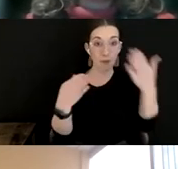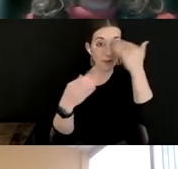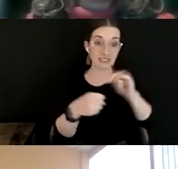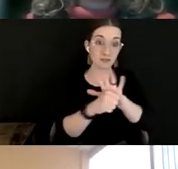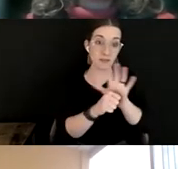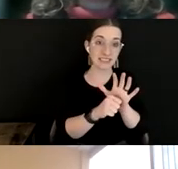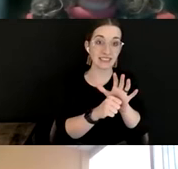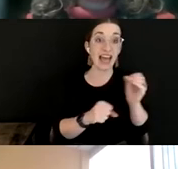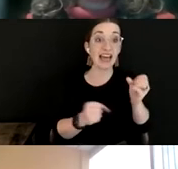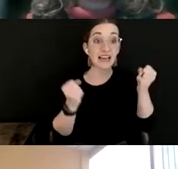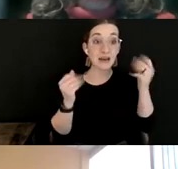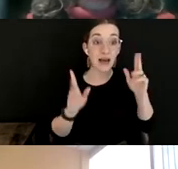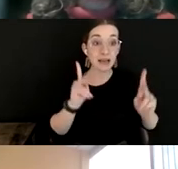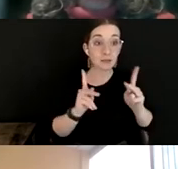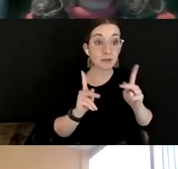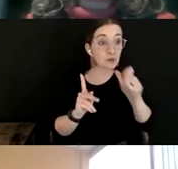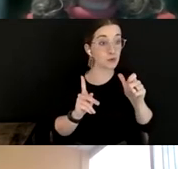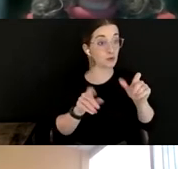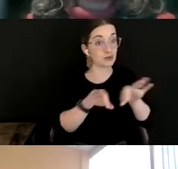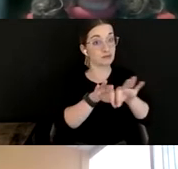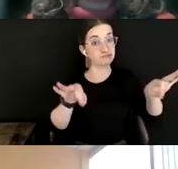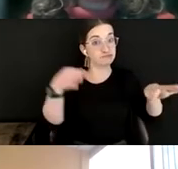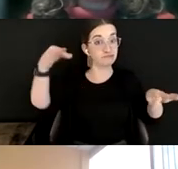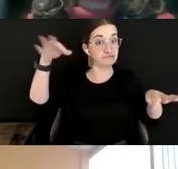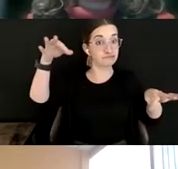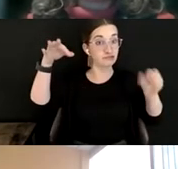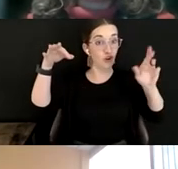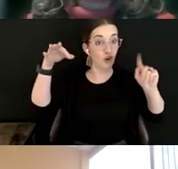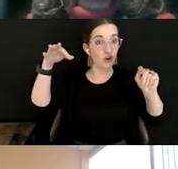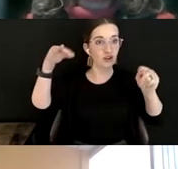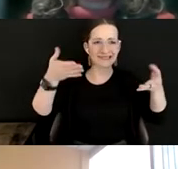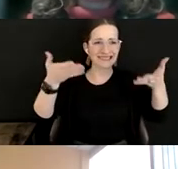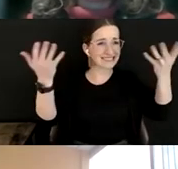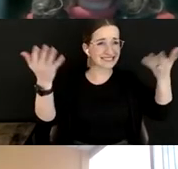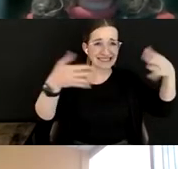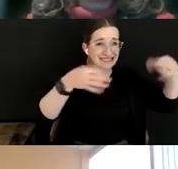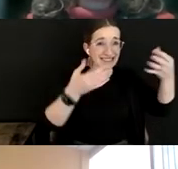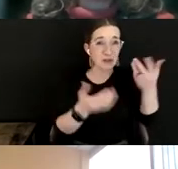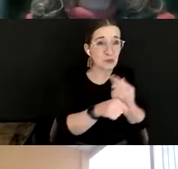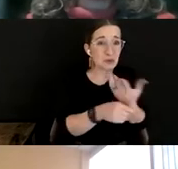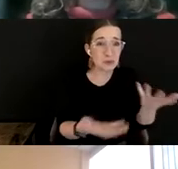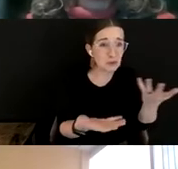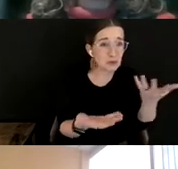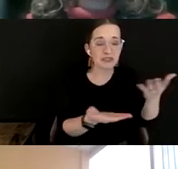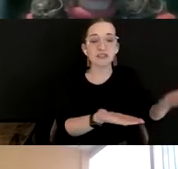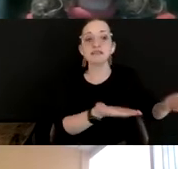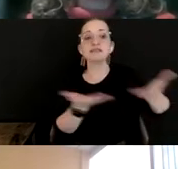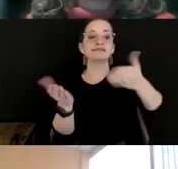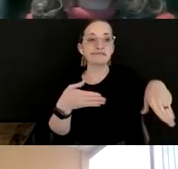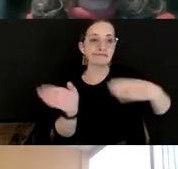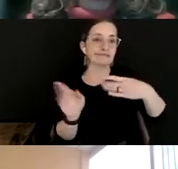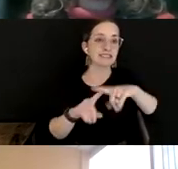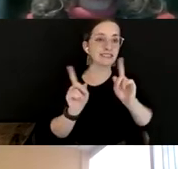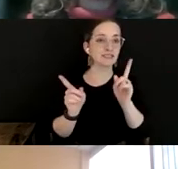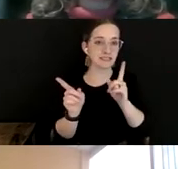arts went in a different direction. And so are we going to see this play down the pipeline, as it were, in terms of